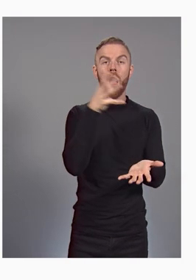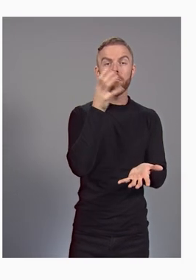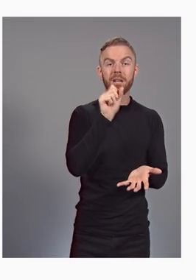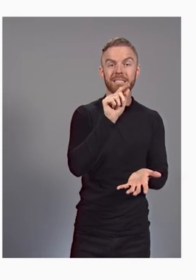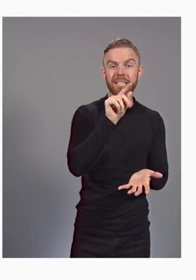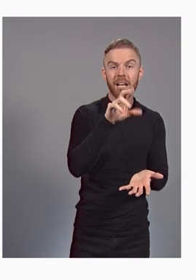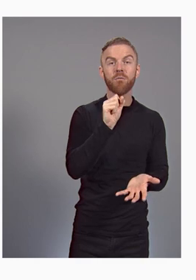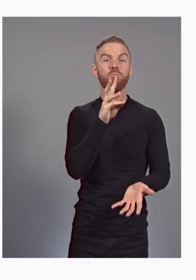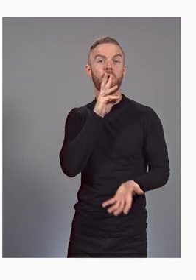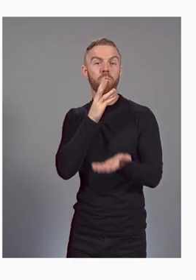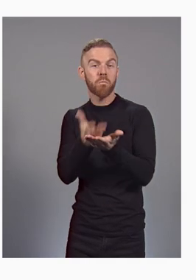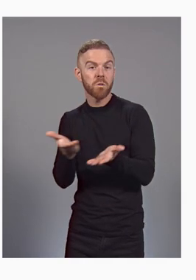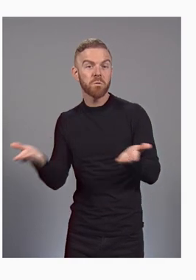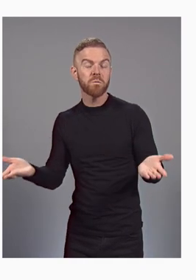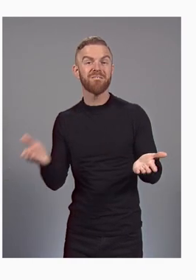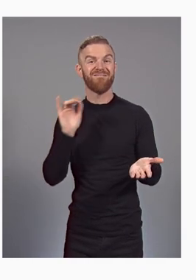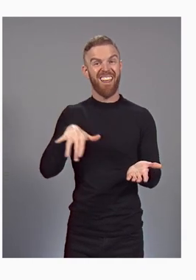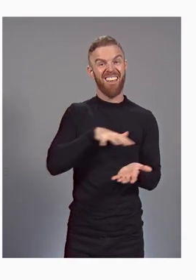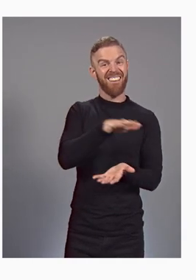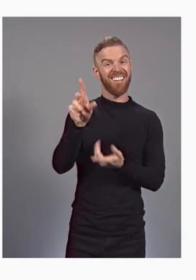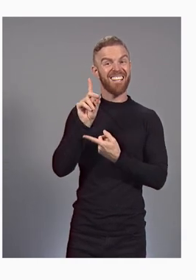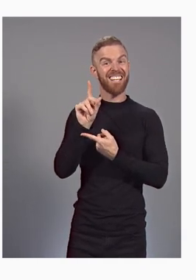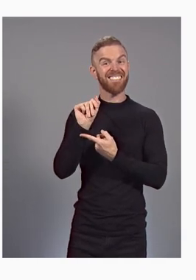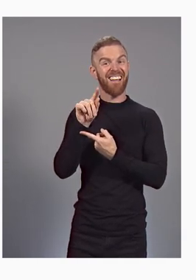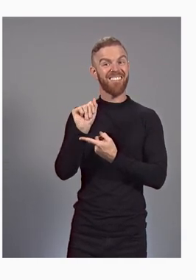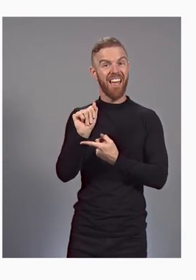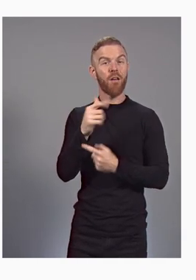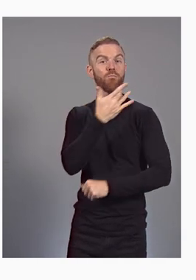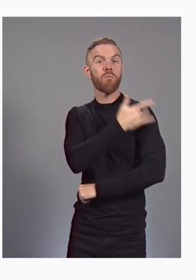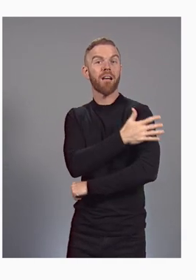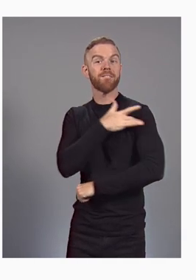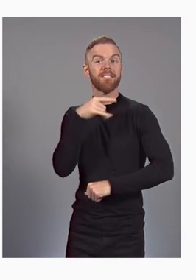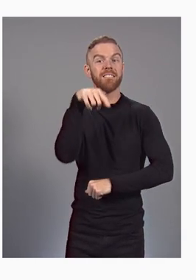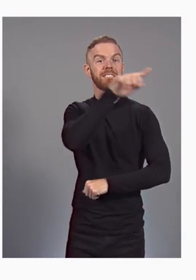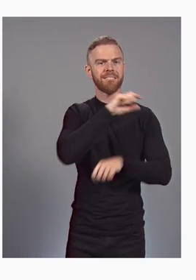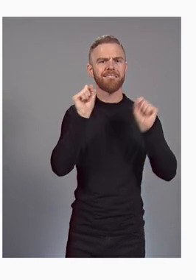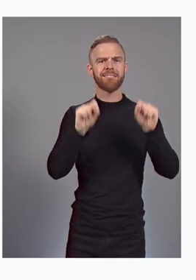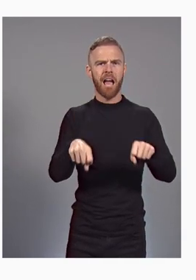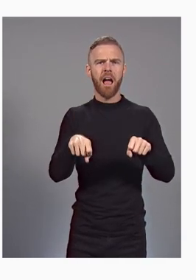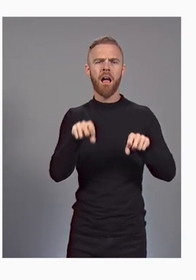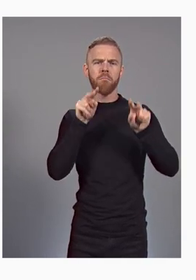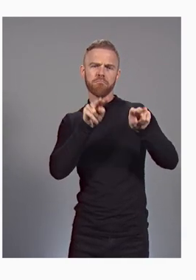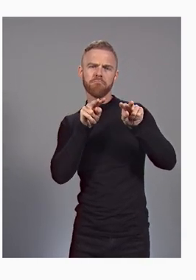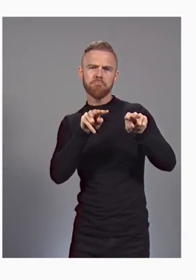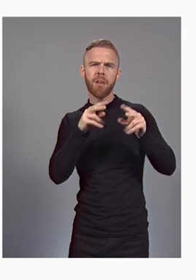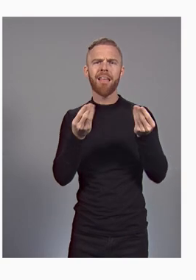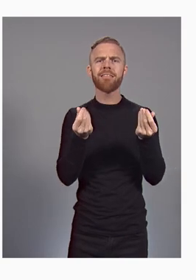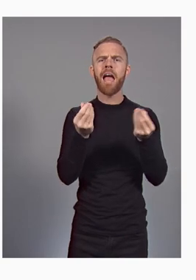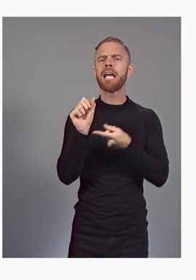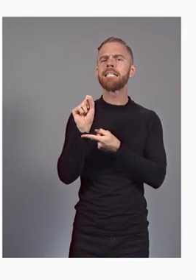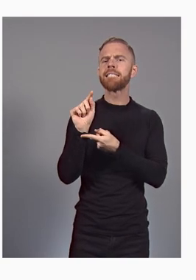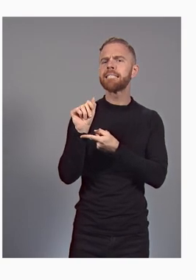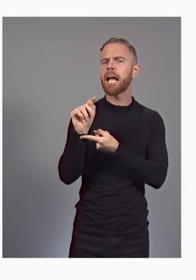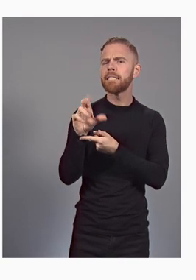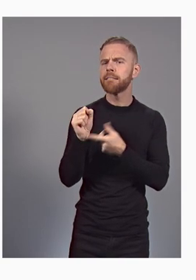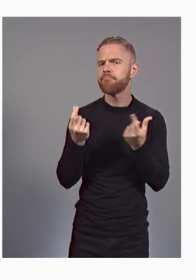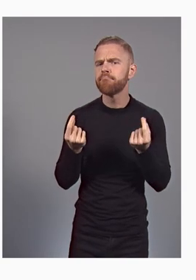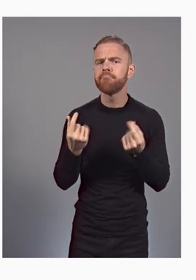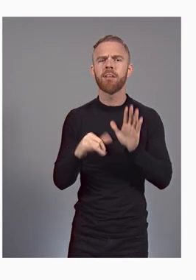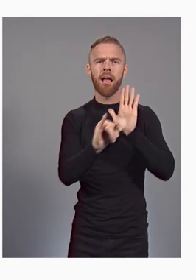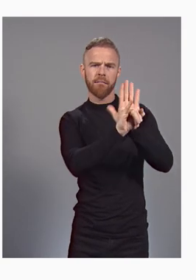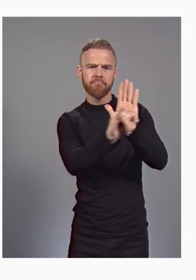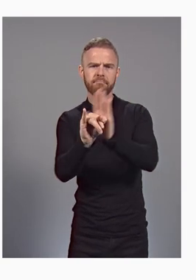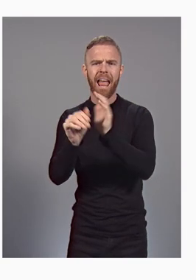With this data, provinces can monitor their land status and identify how to rehabilitate